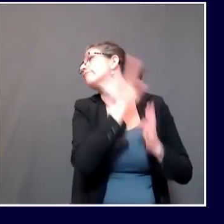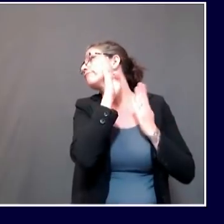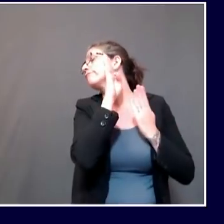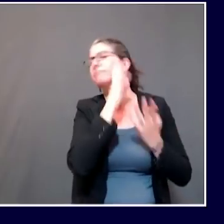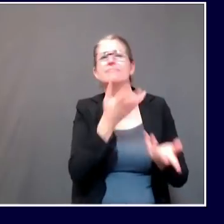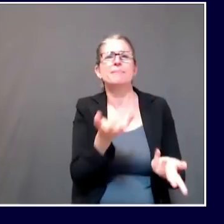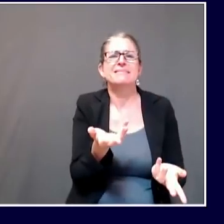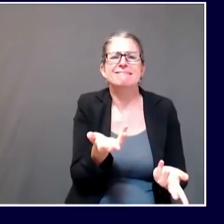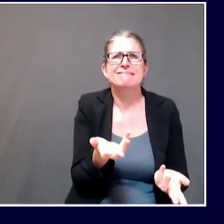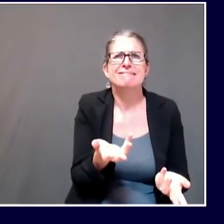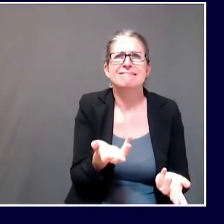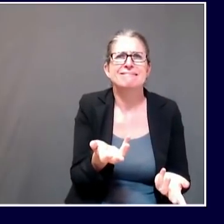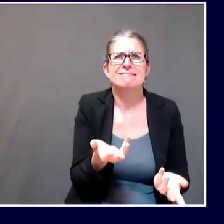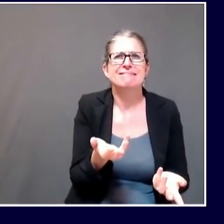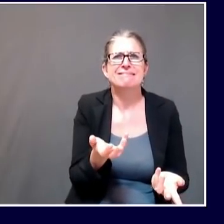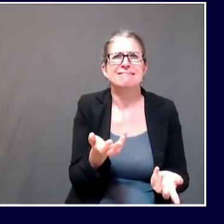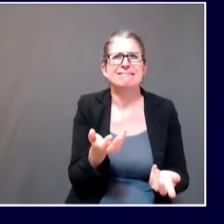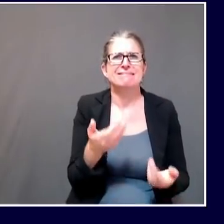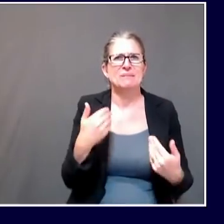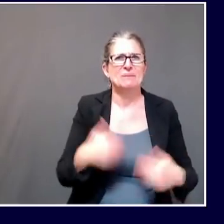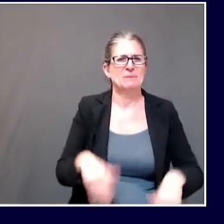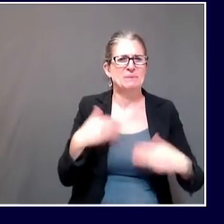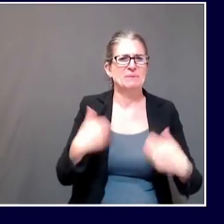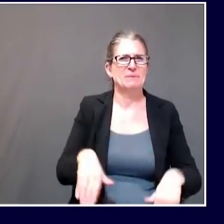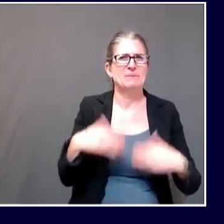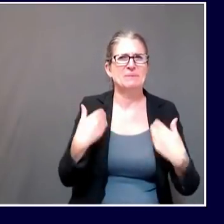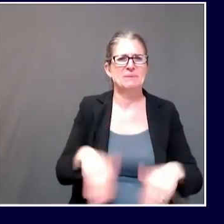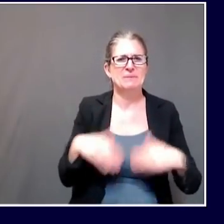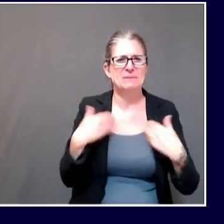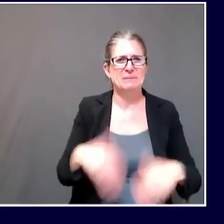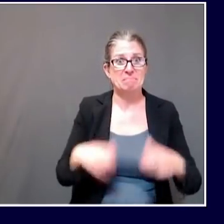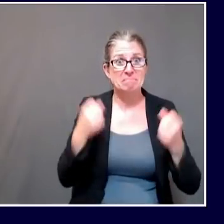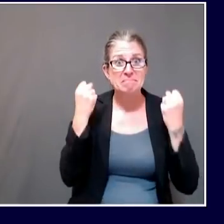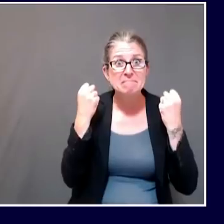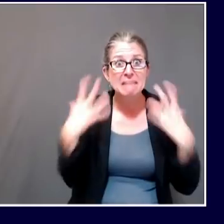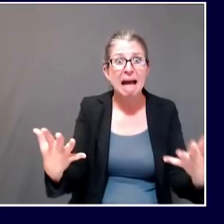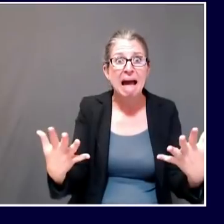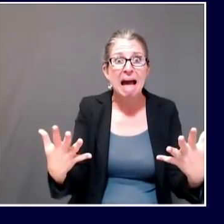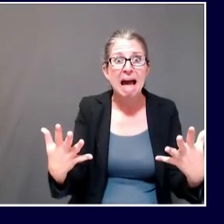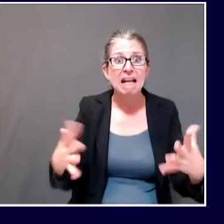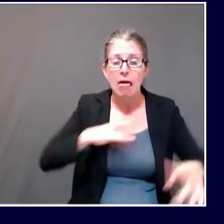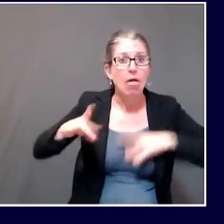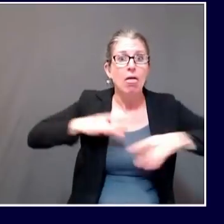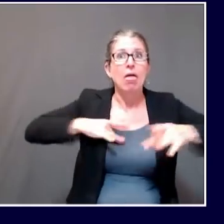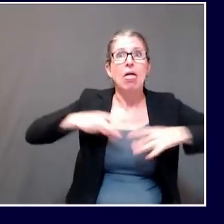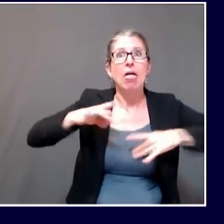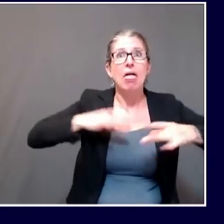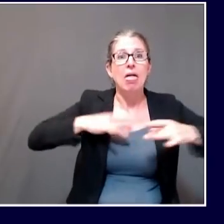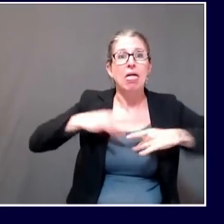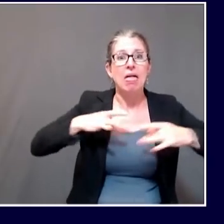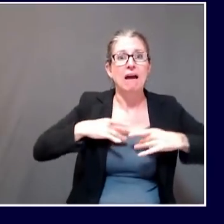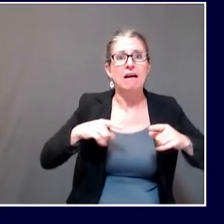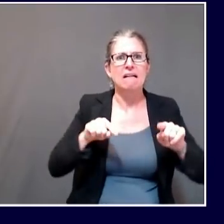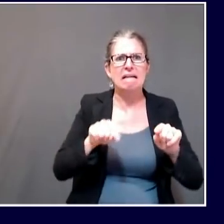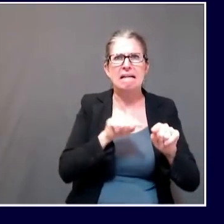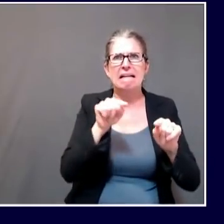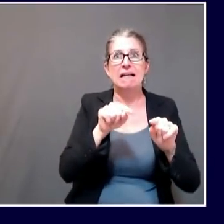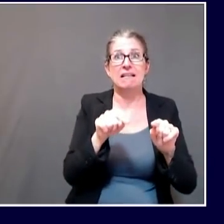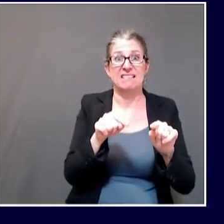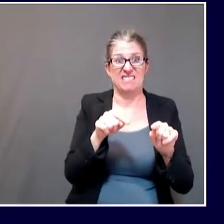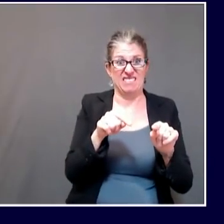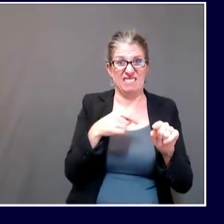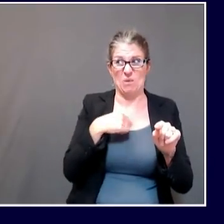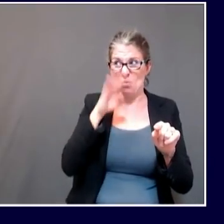infected in York County as well as any other inmates at jails across the state have any protections from the public health system